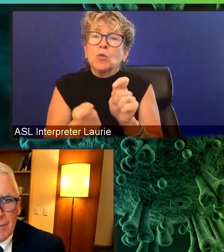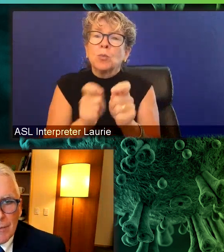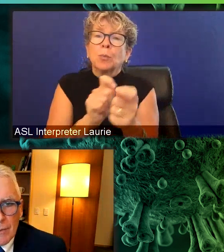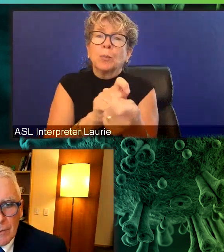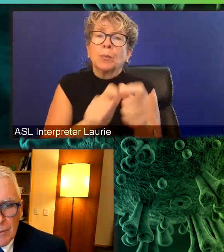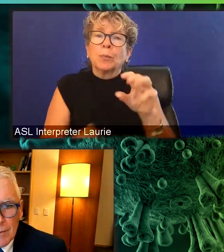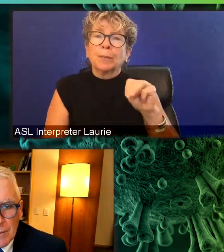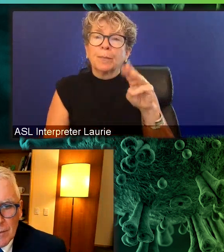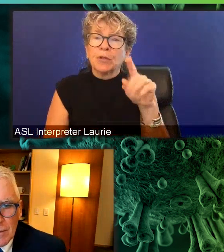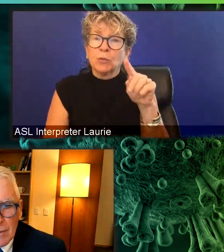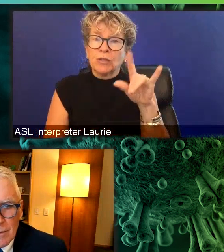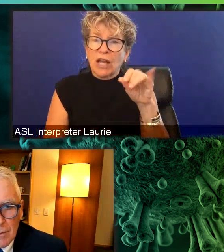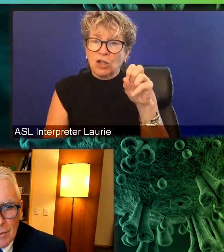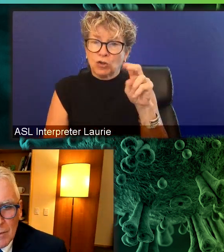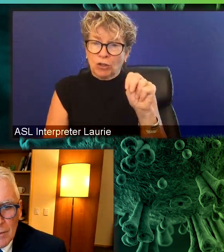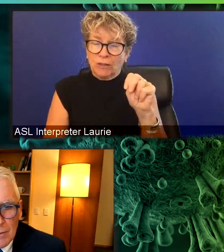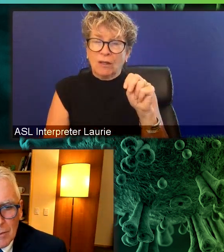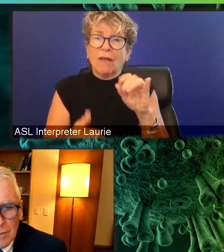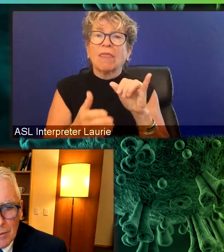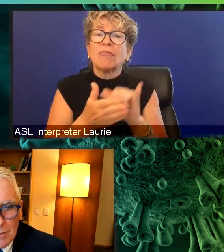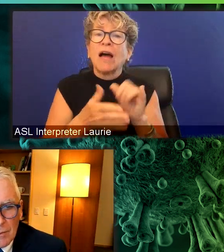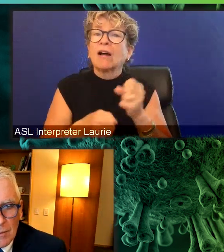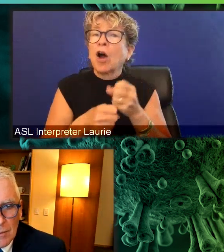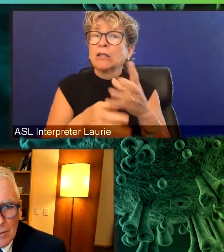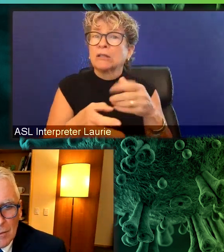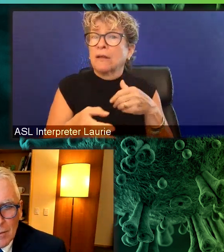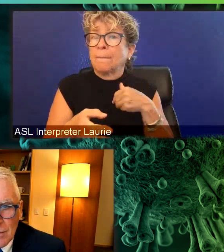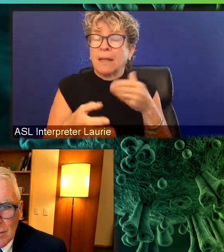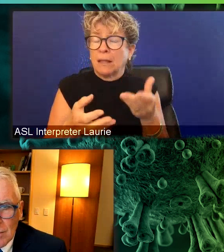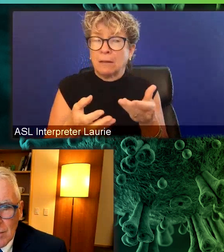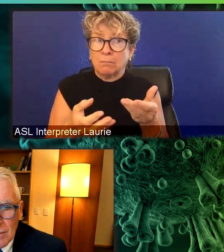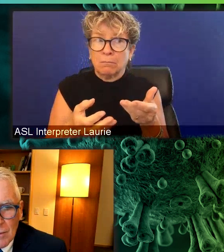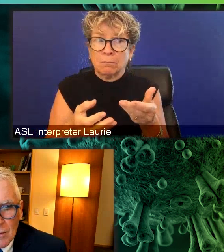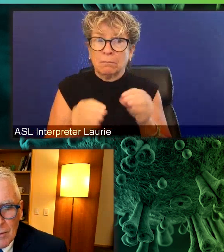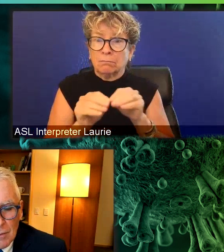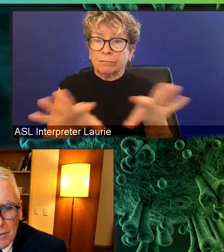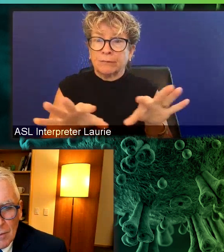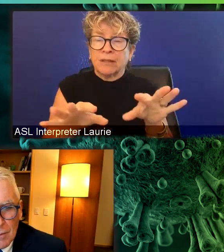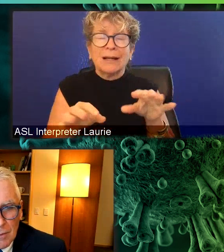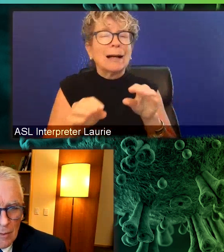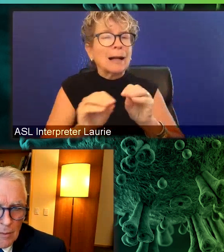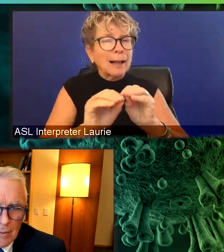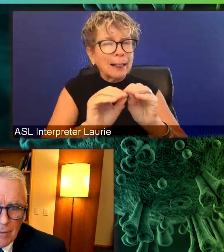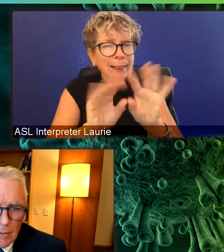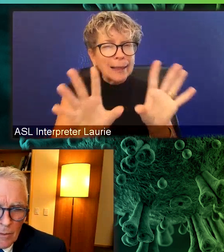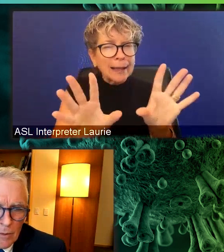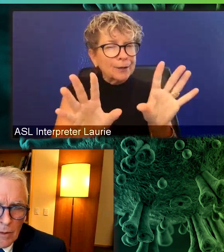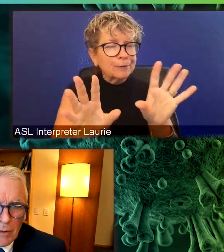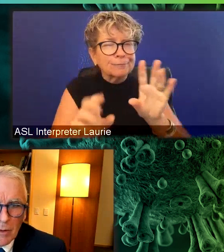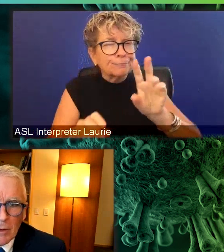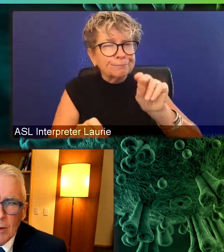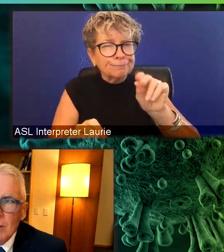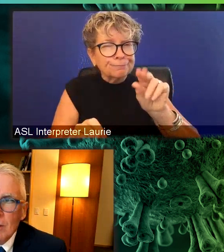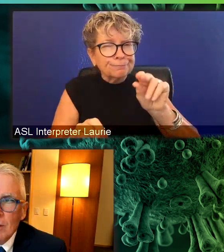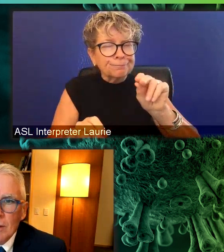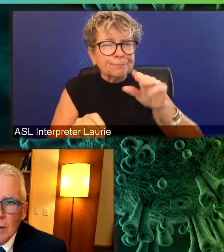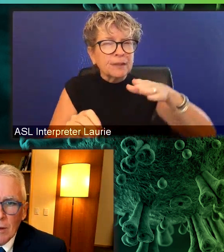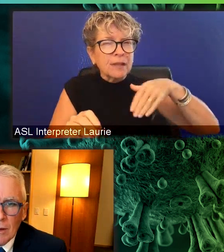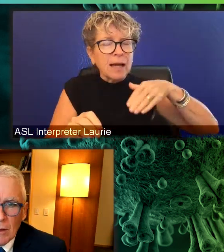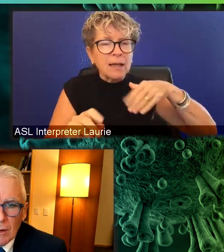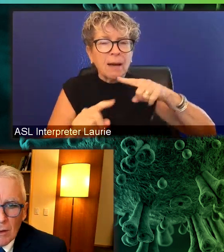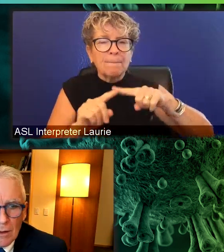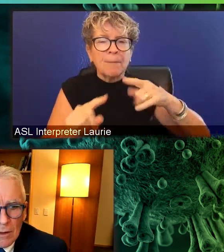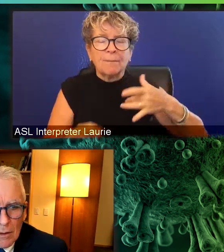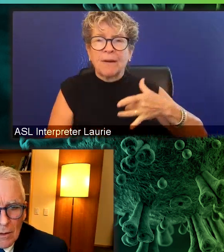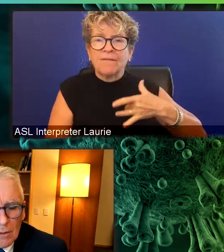The, uh, it's not a hundred percent clear on this. The hypothesis is that it is more transmissible because it gets to higher